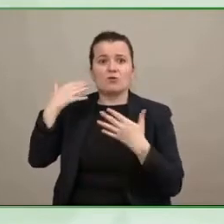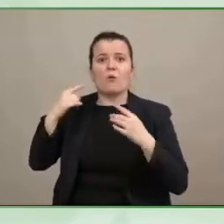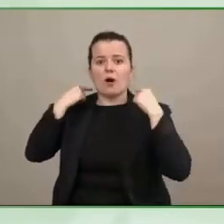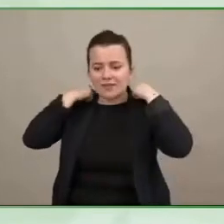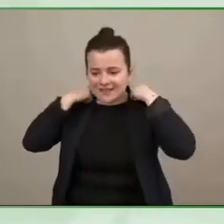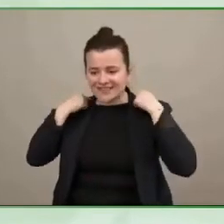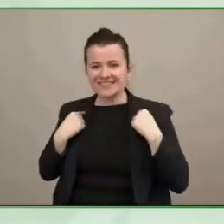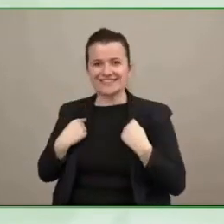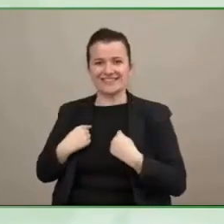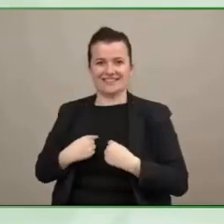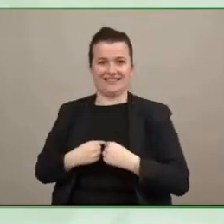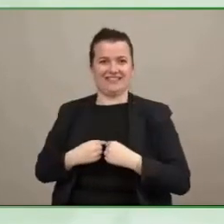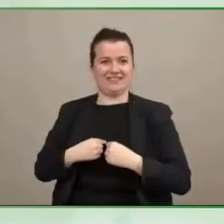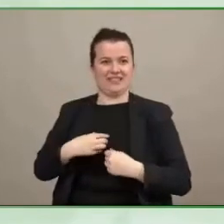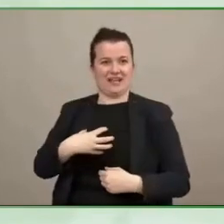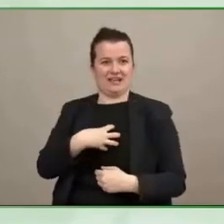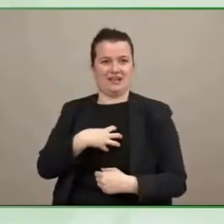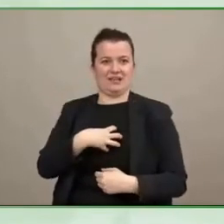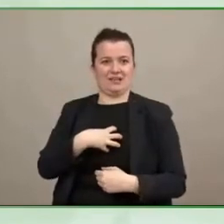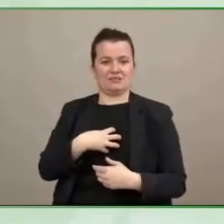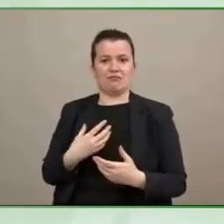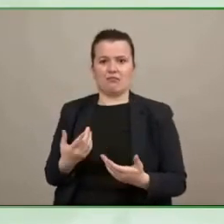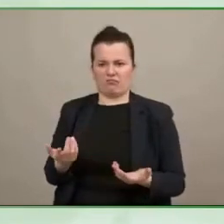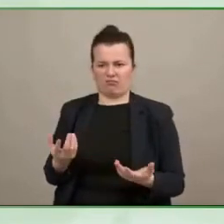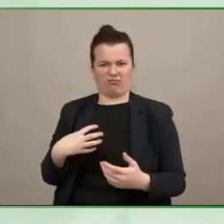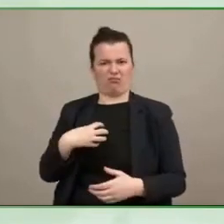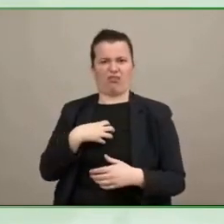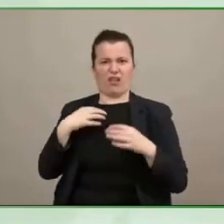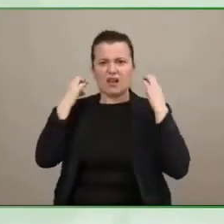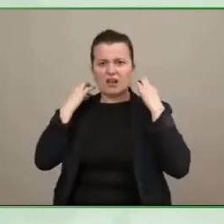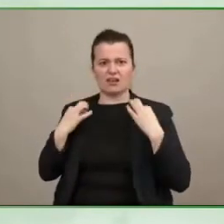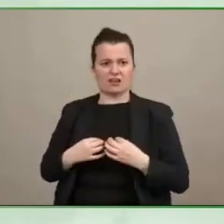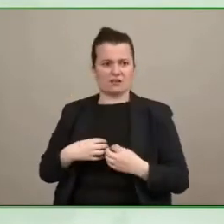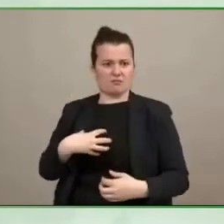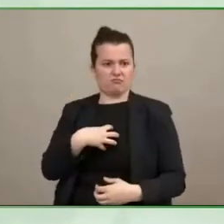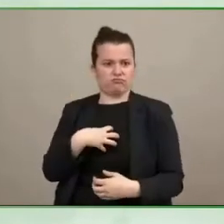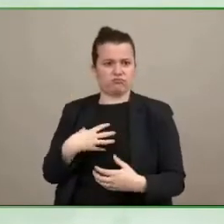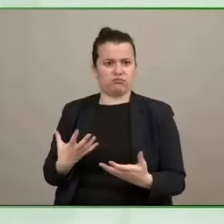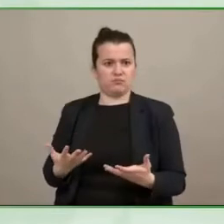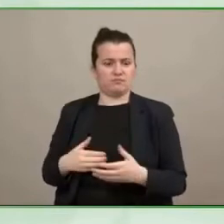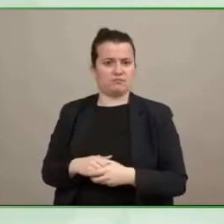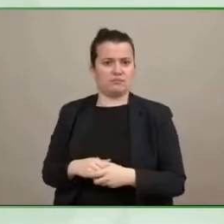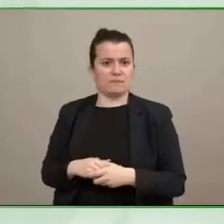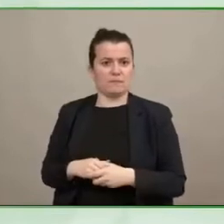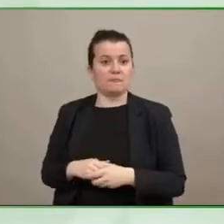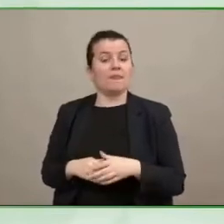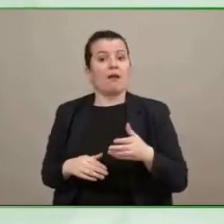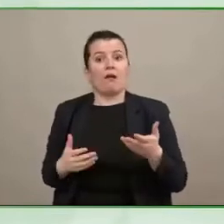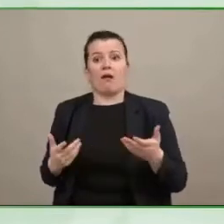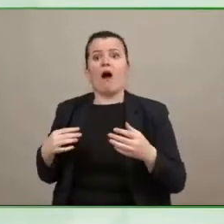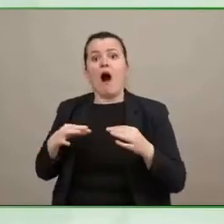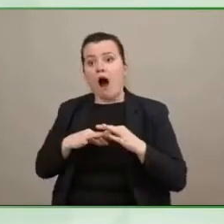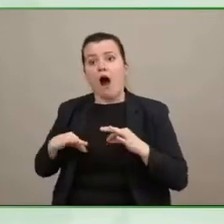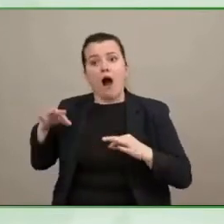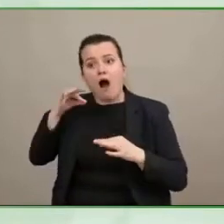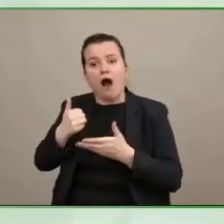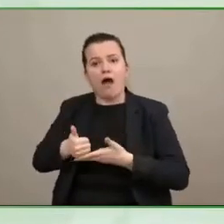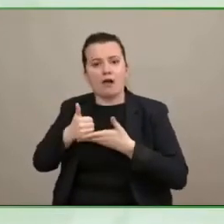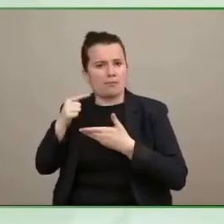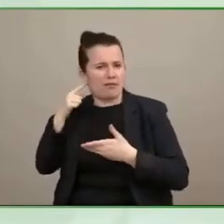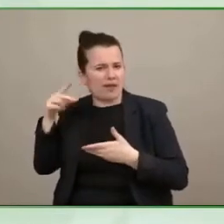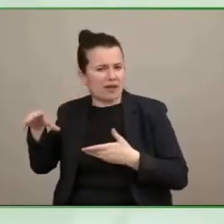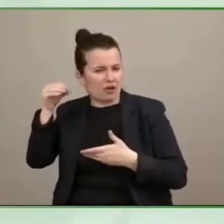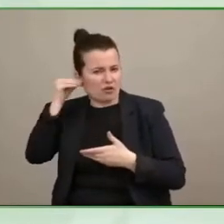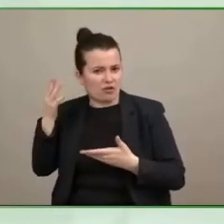say it's stigmatizing then you have disabilities who have visible disabilities saying well we have a